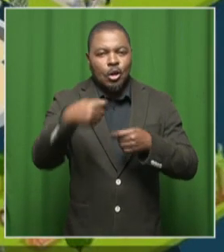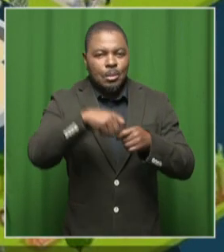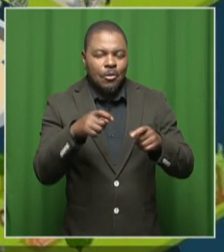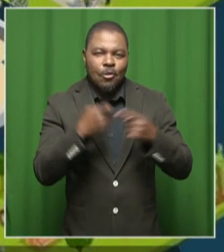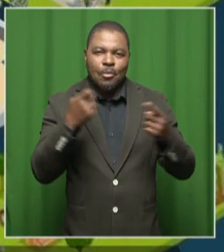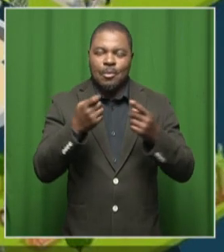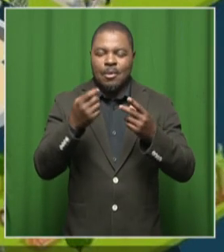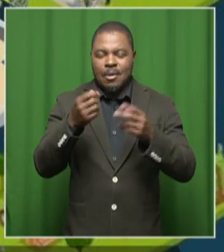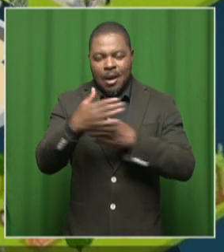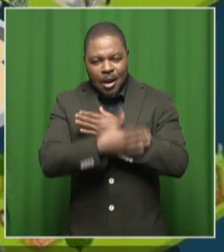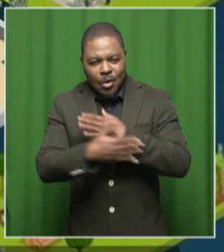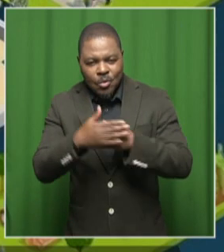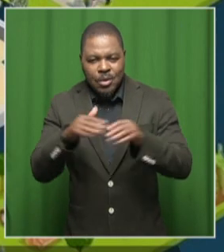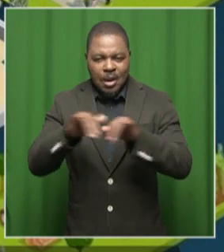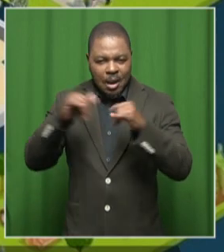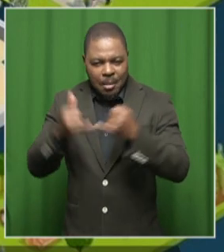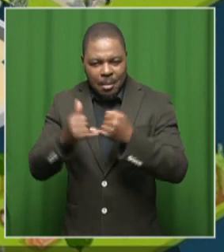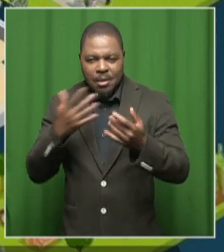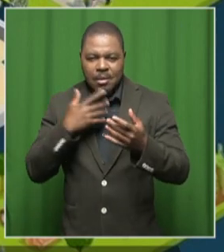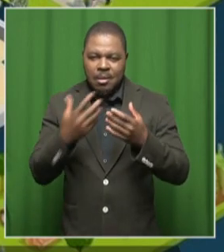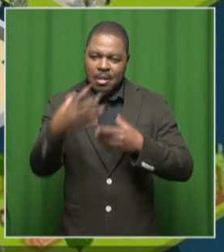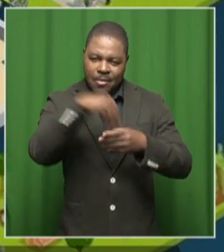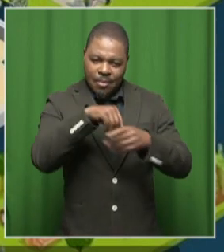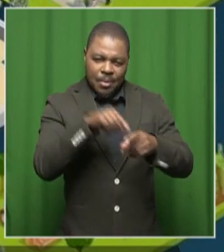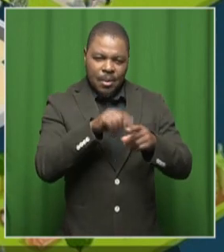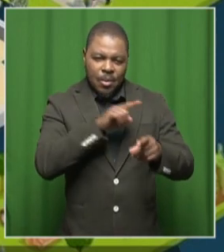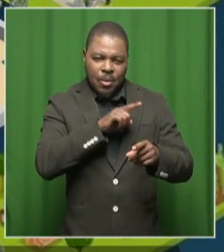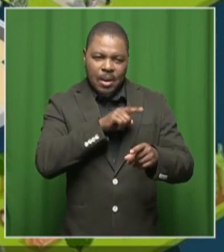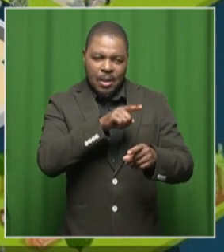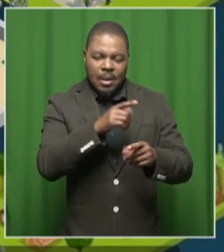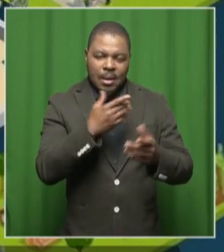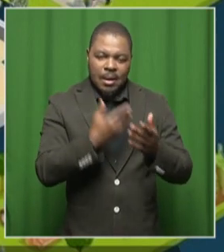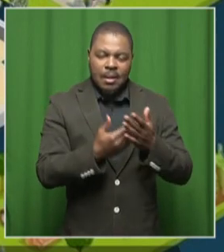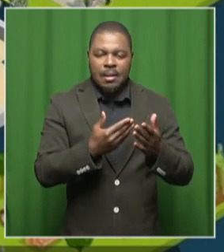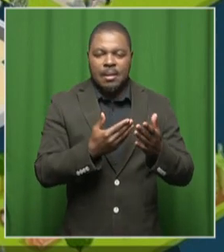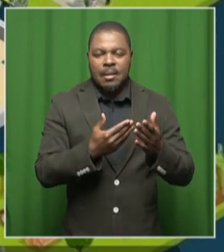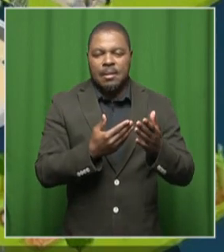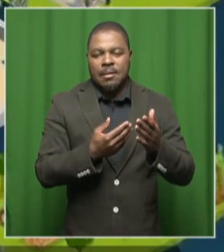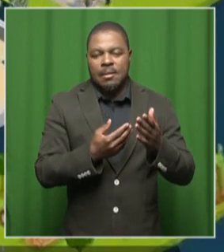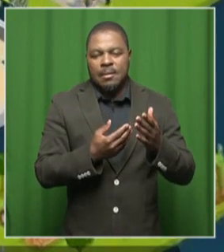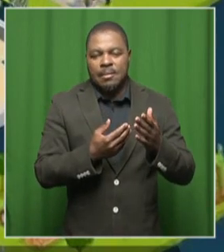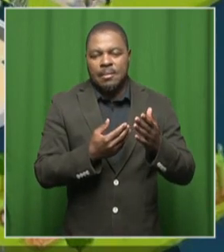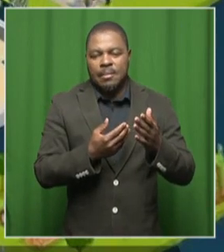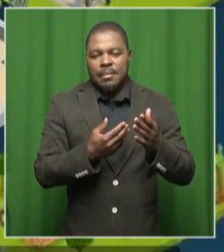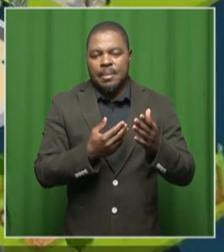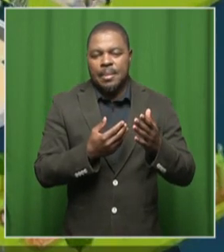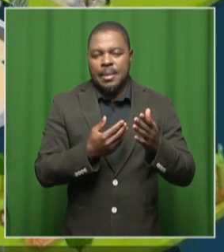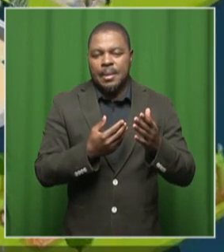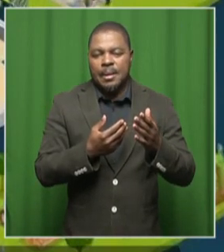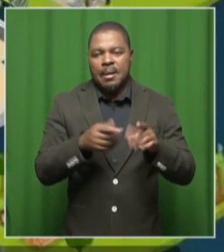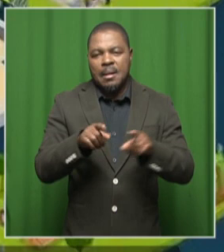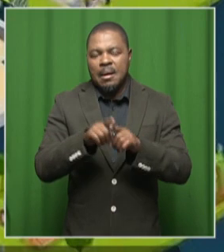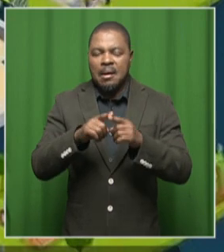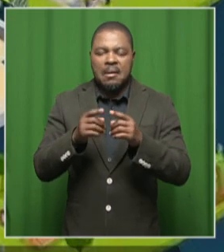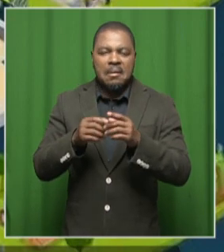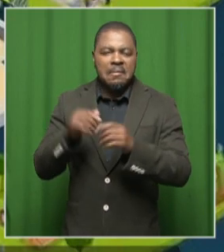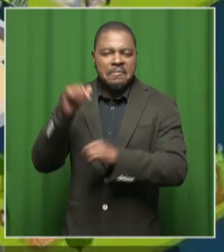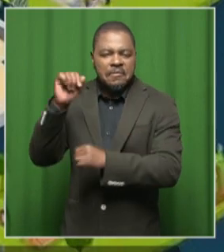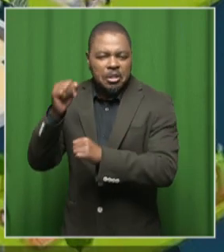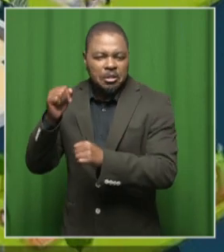actually engaged in all these activities, whether it's power generation, whether it's factory productions,